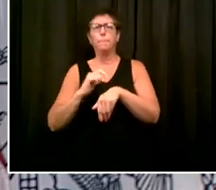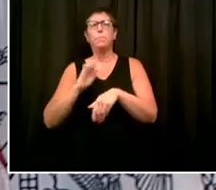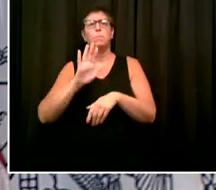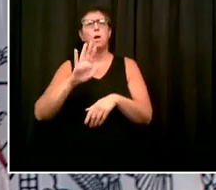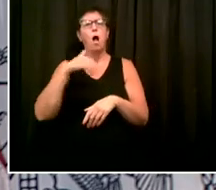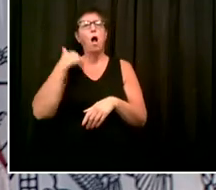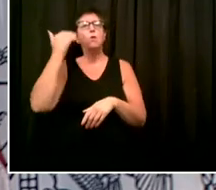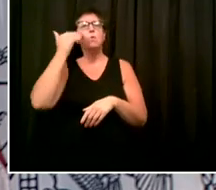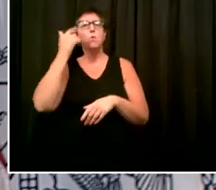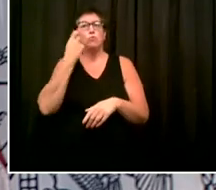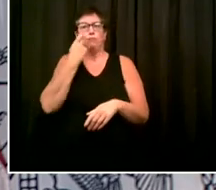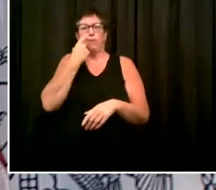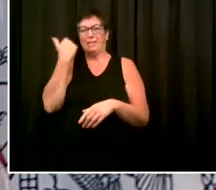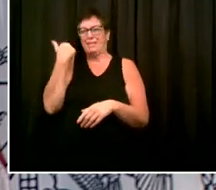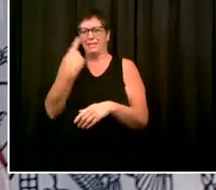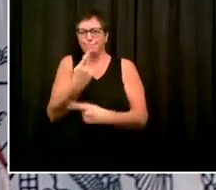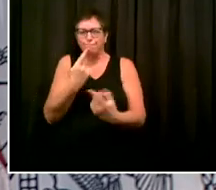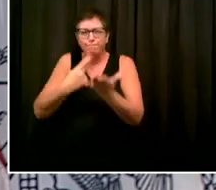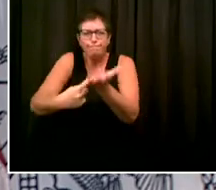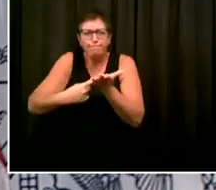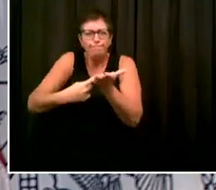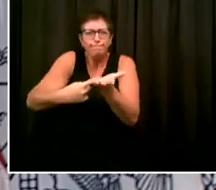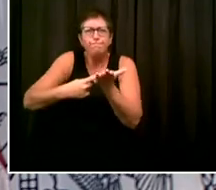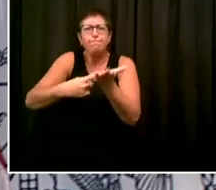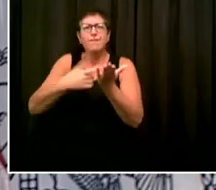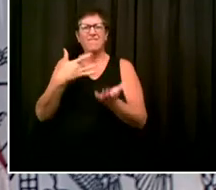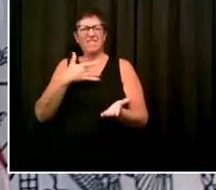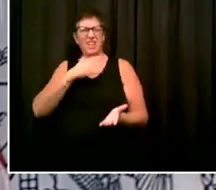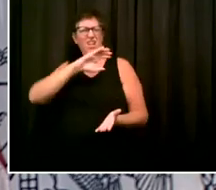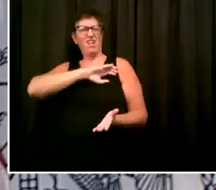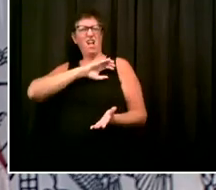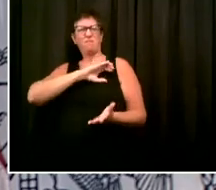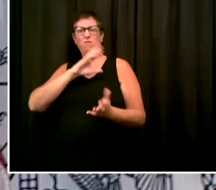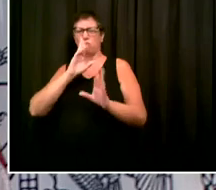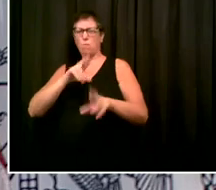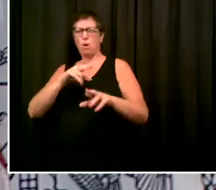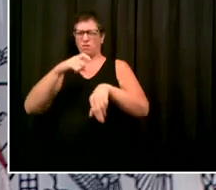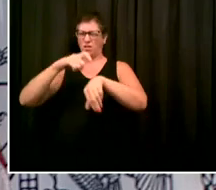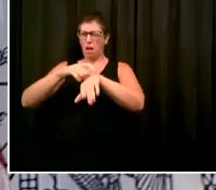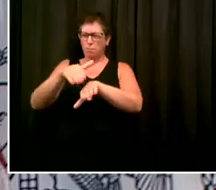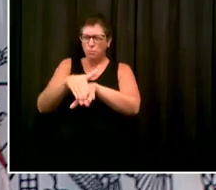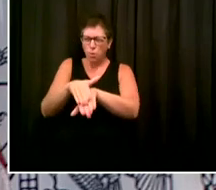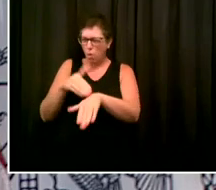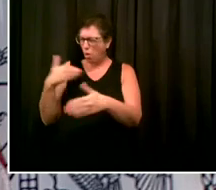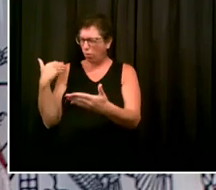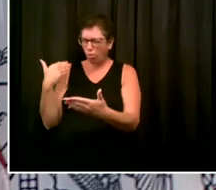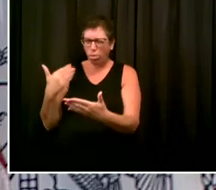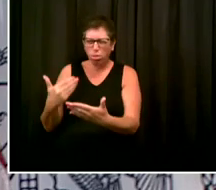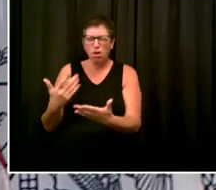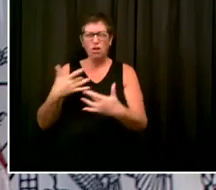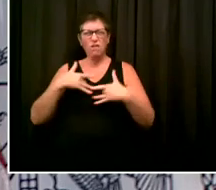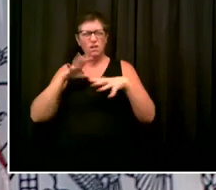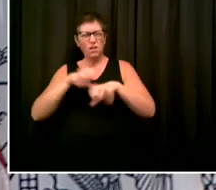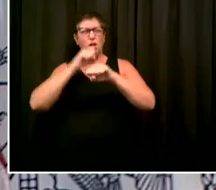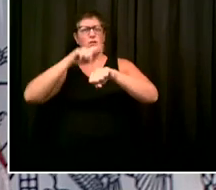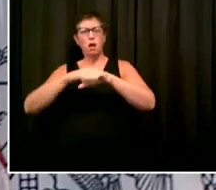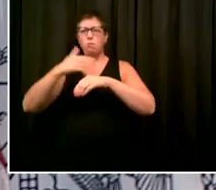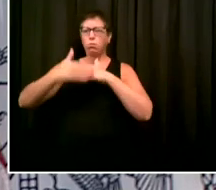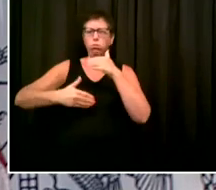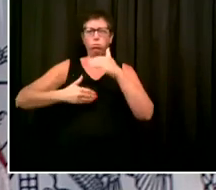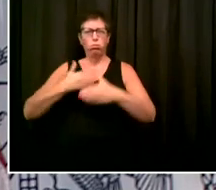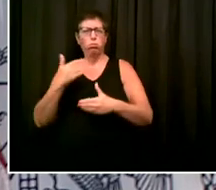whether or not there's been a slowdown, and you have sort of acknowledged that there has been a problem. Now that we have these numbers to